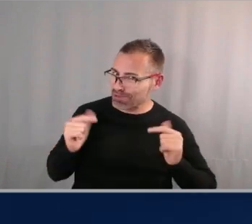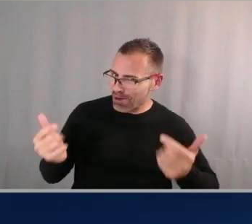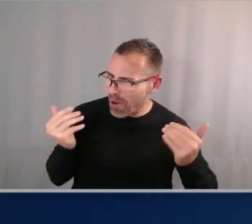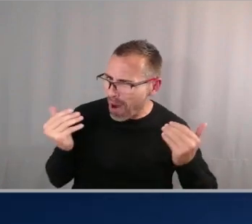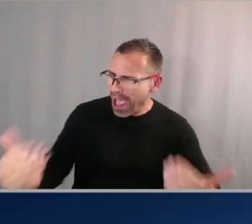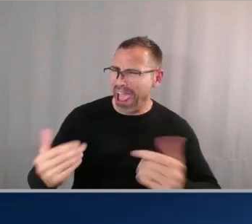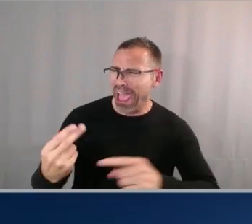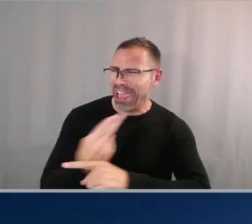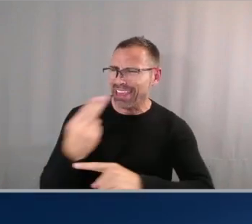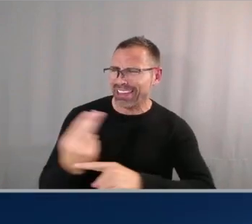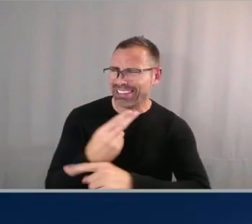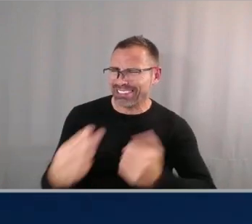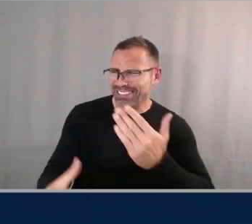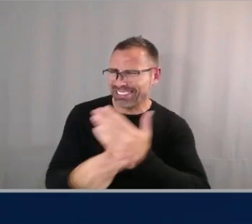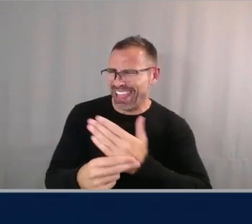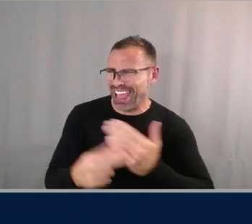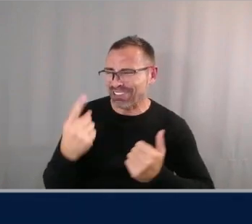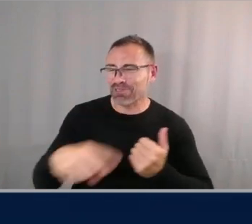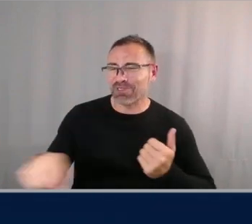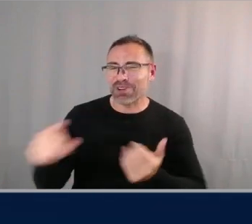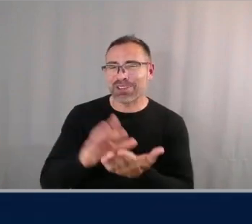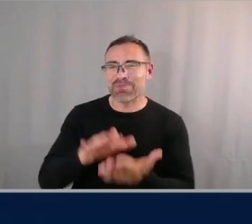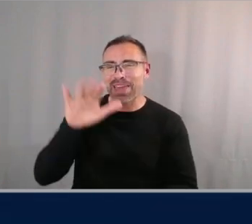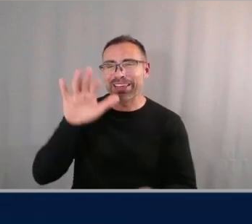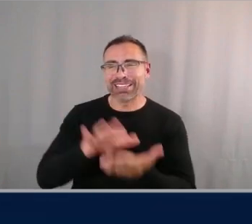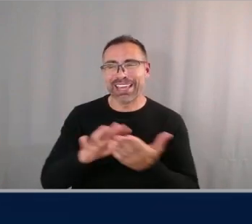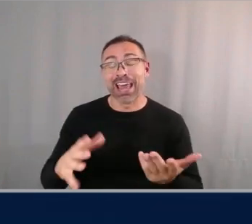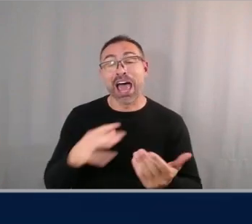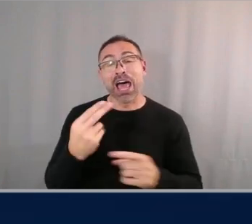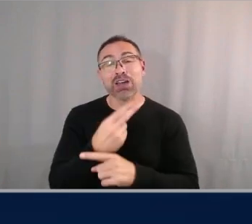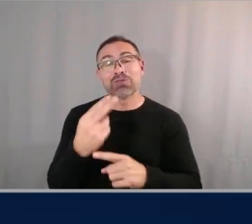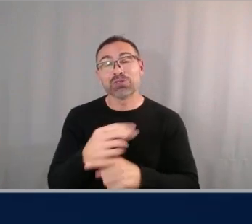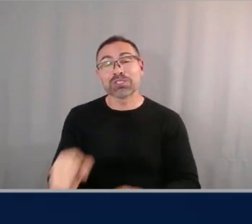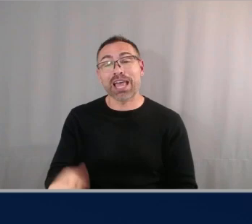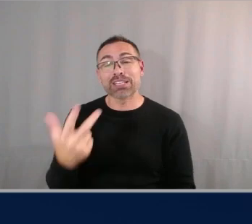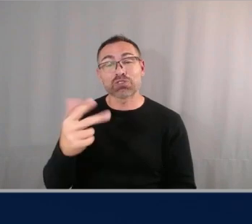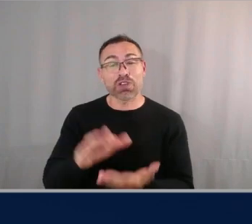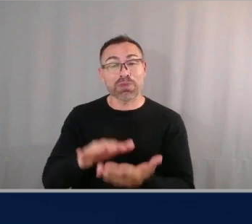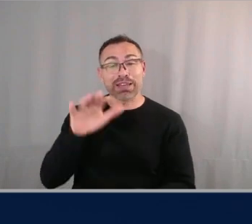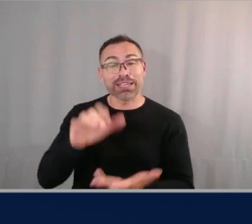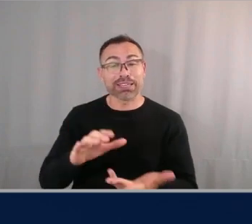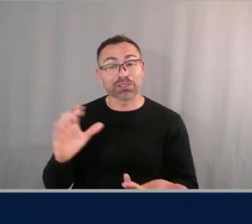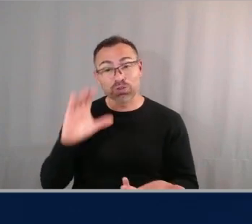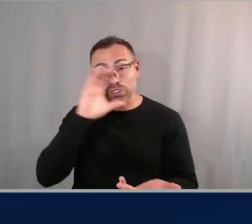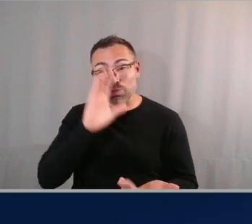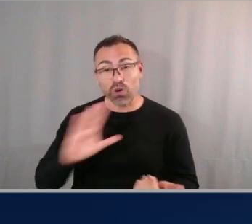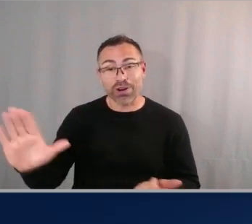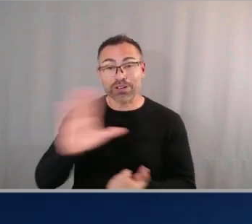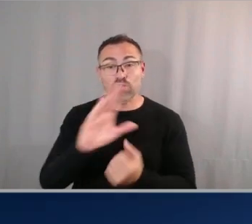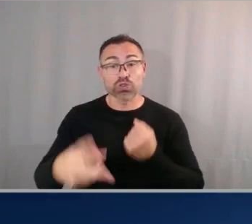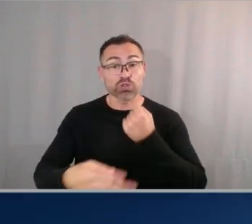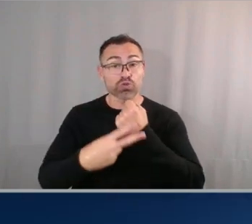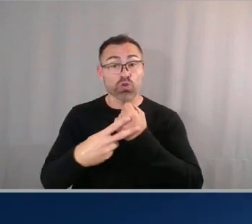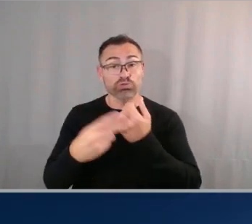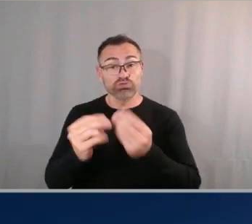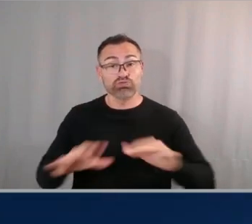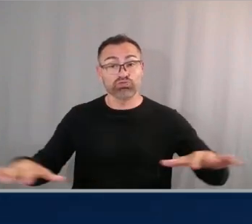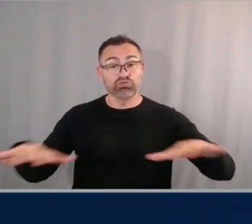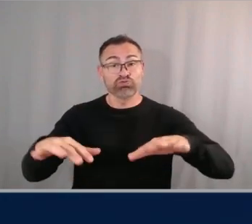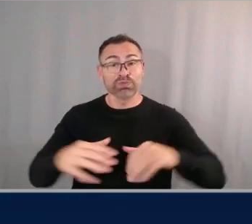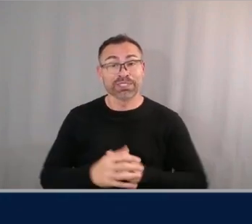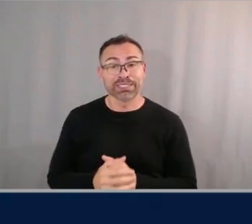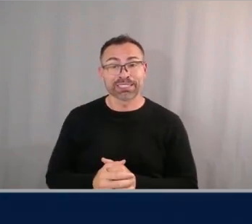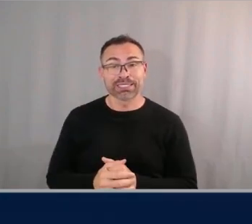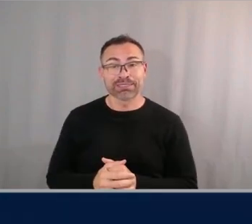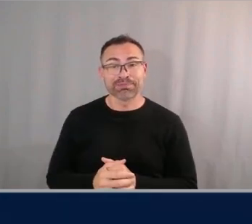metadata and use s3 metadata uh to explore your your storage landscape awesome um I would